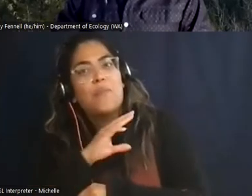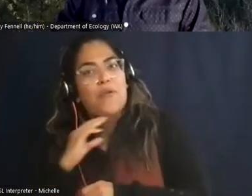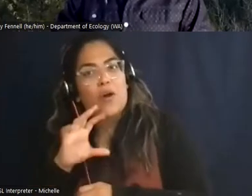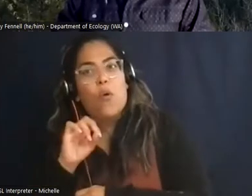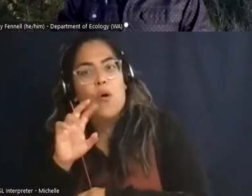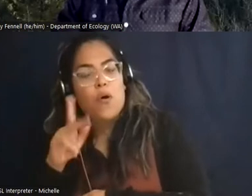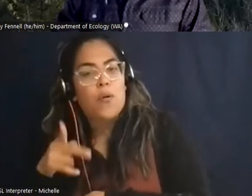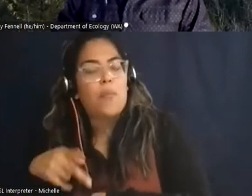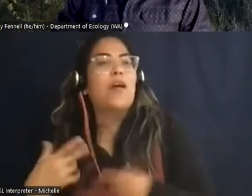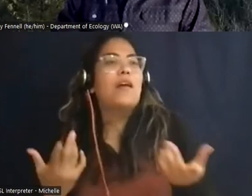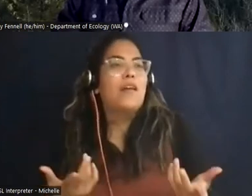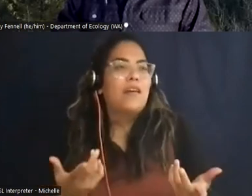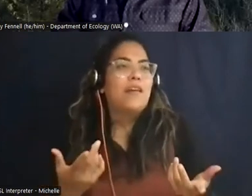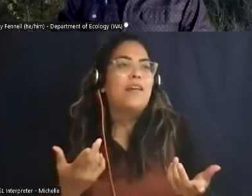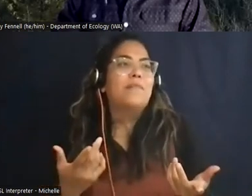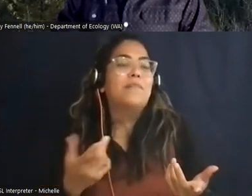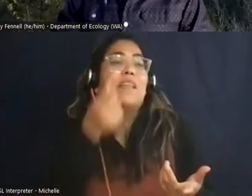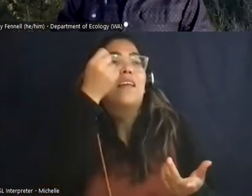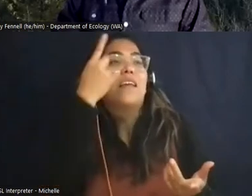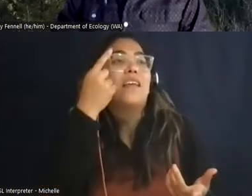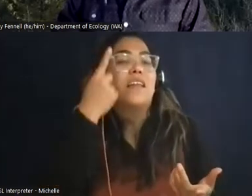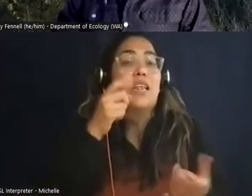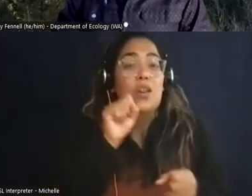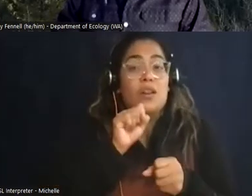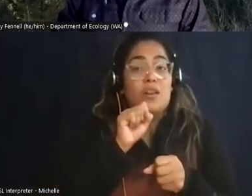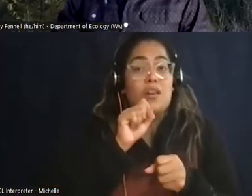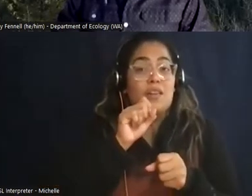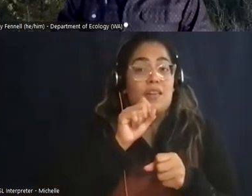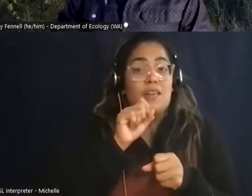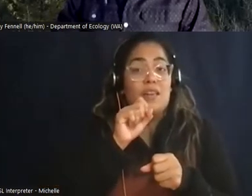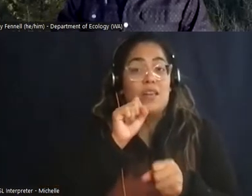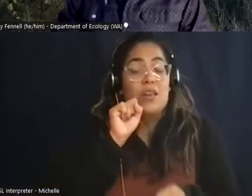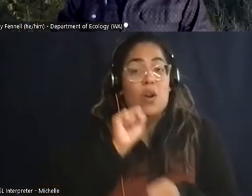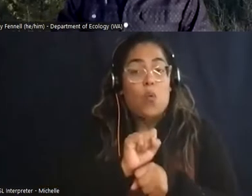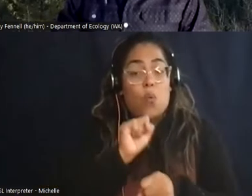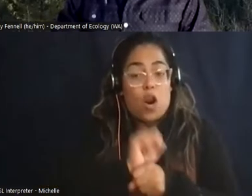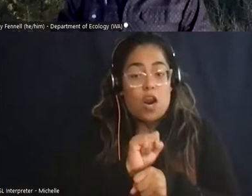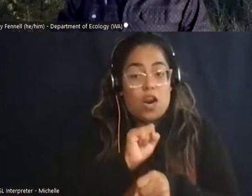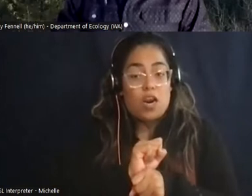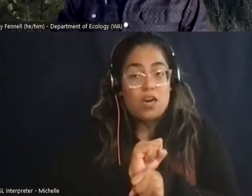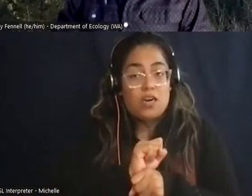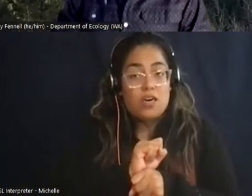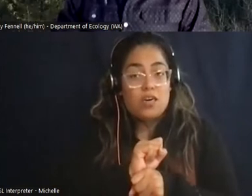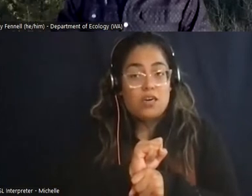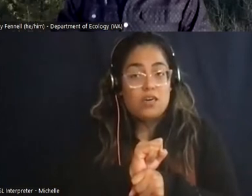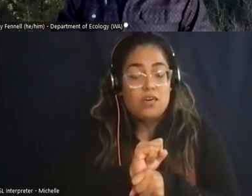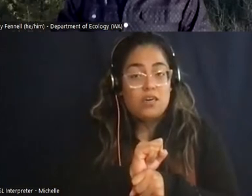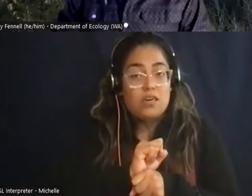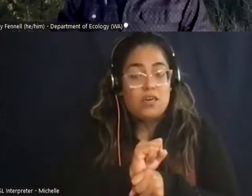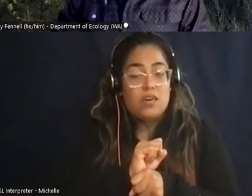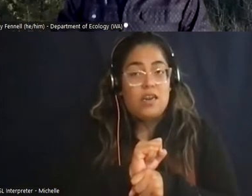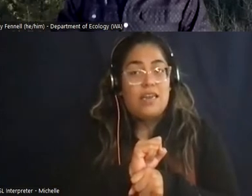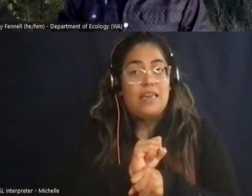lead because the work is there. But if you don't know how to take care of your people on your